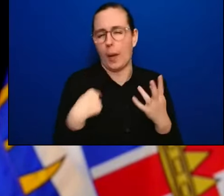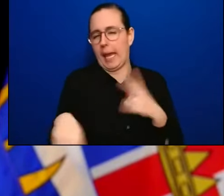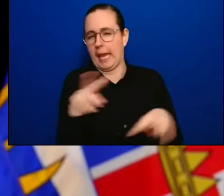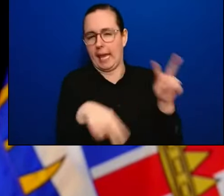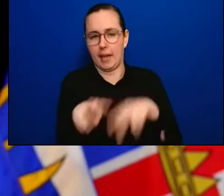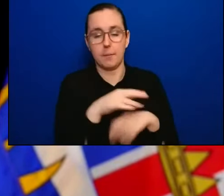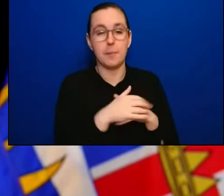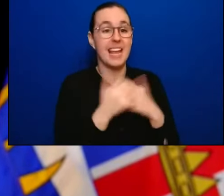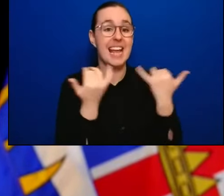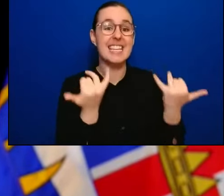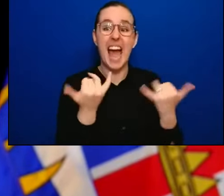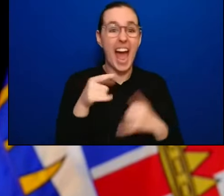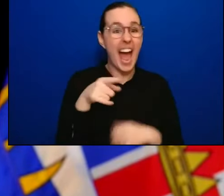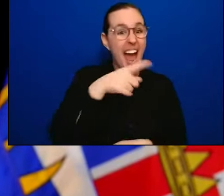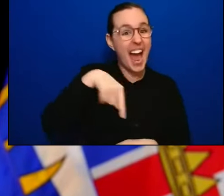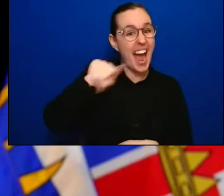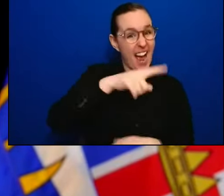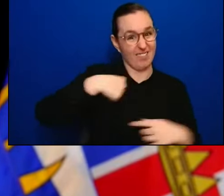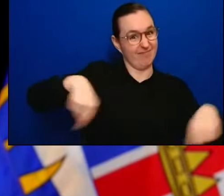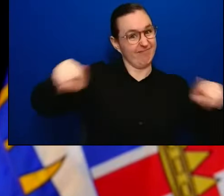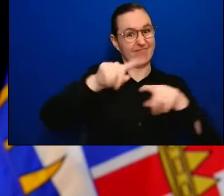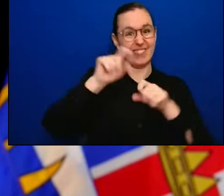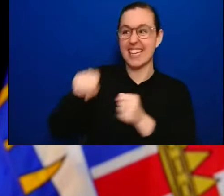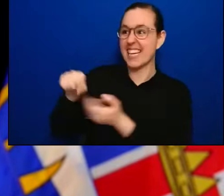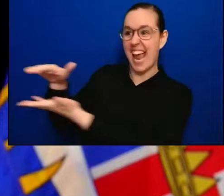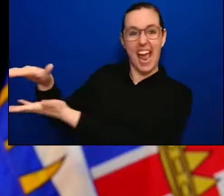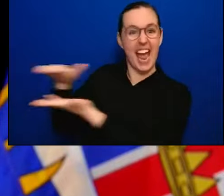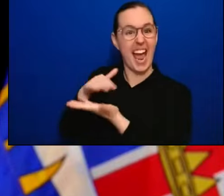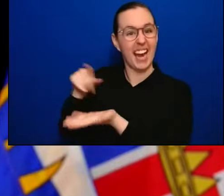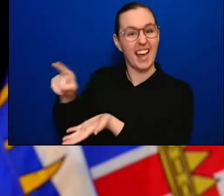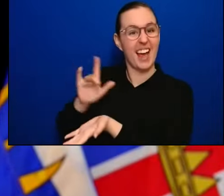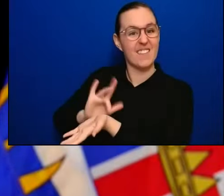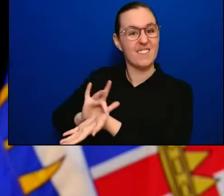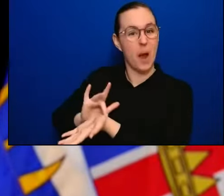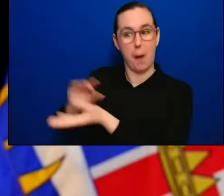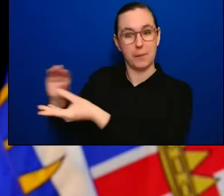prior to visitation. So that is ongoing.